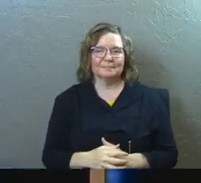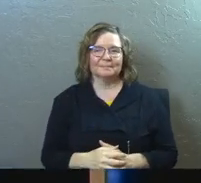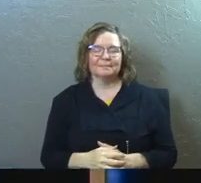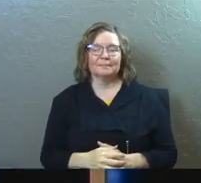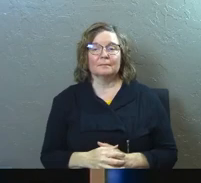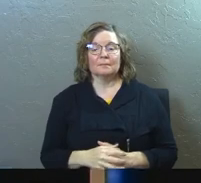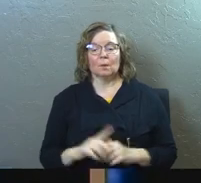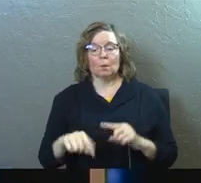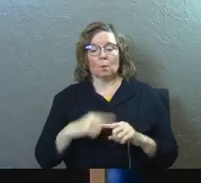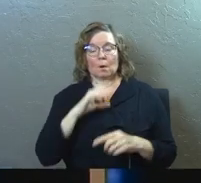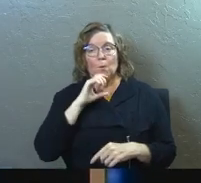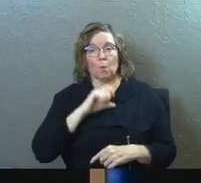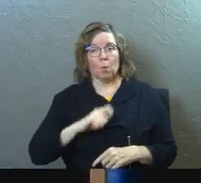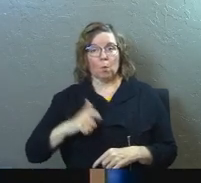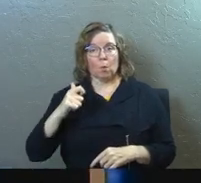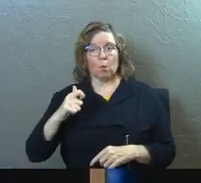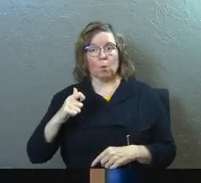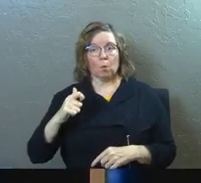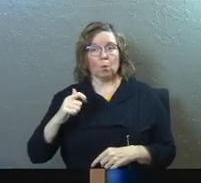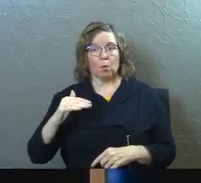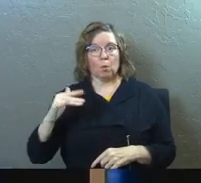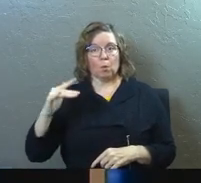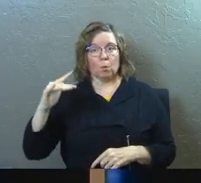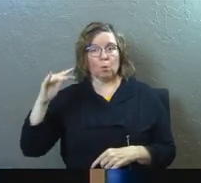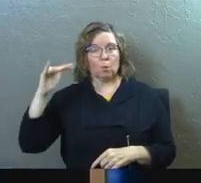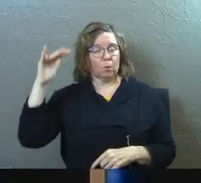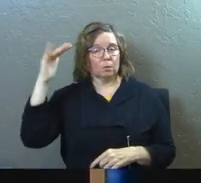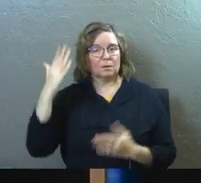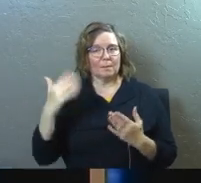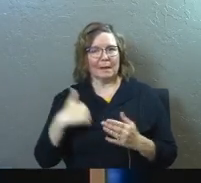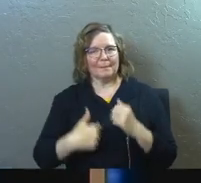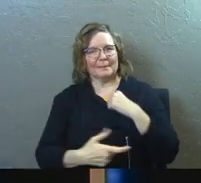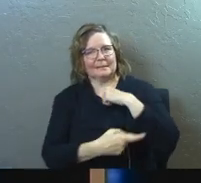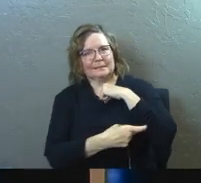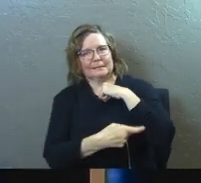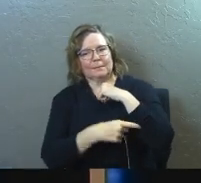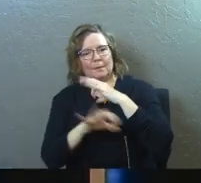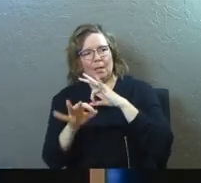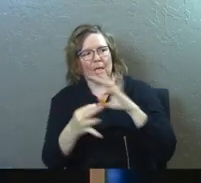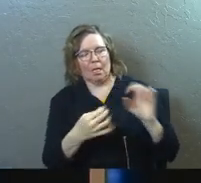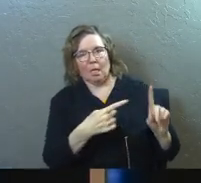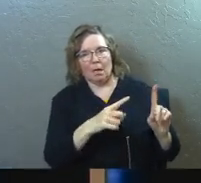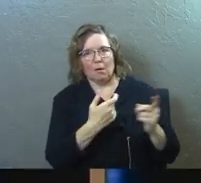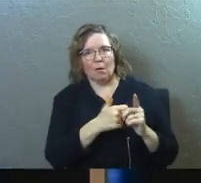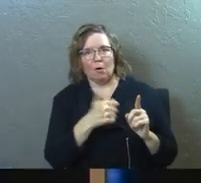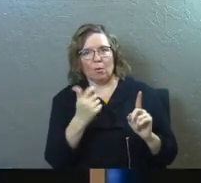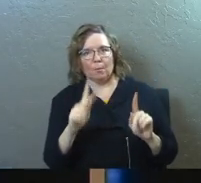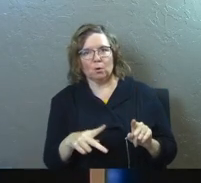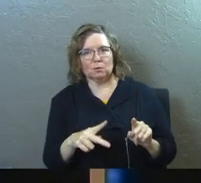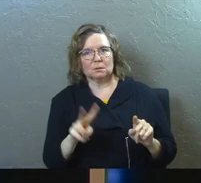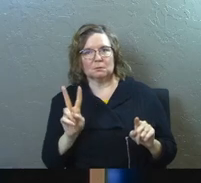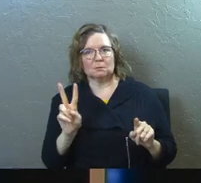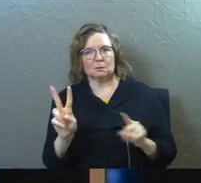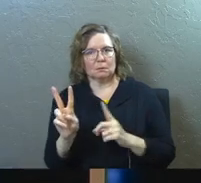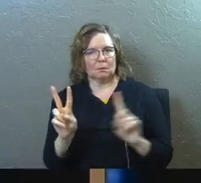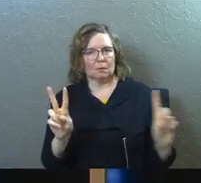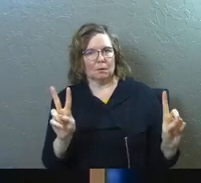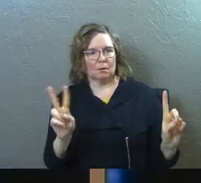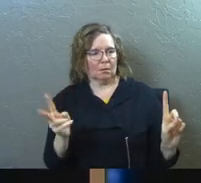When you get older, when you get older, you might be tempted. He also says rejoice in her.